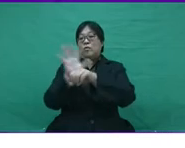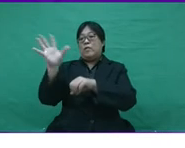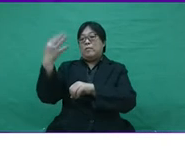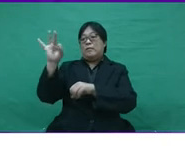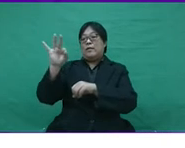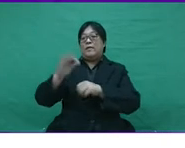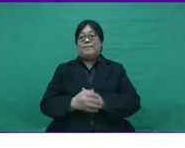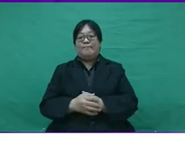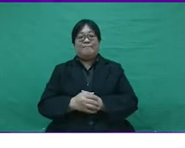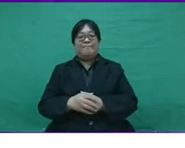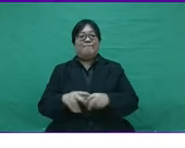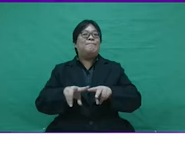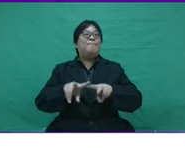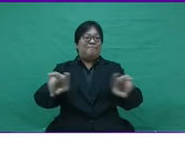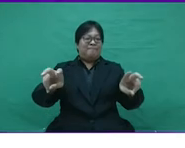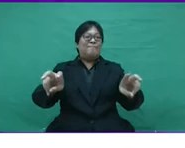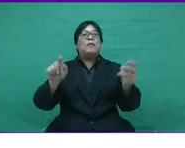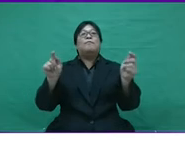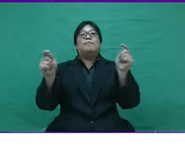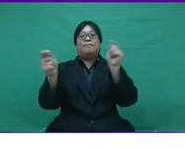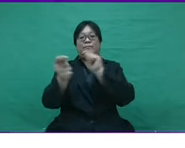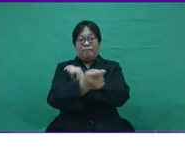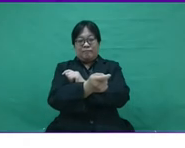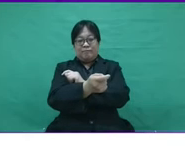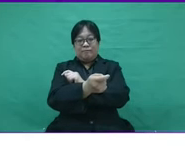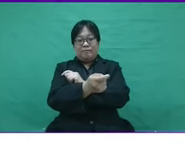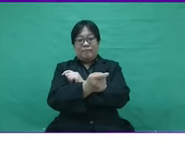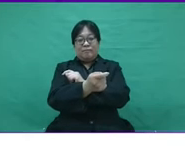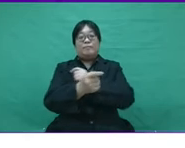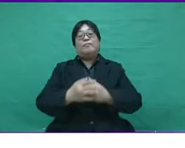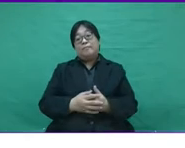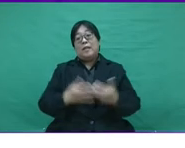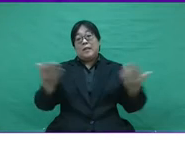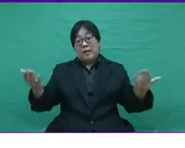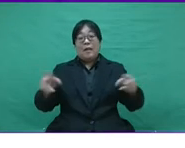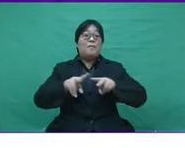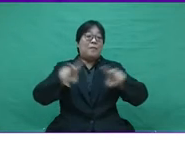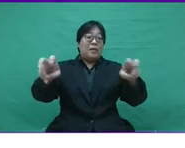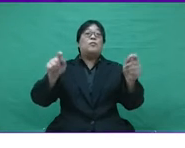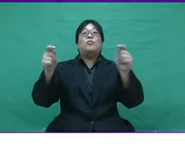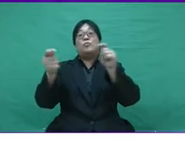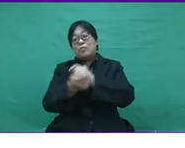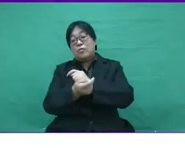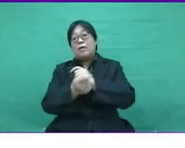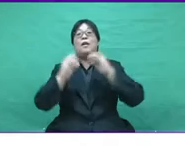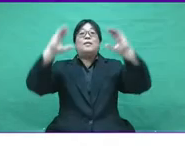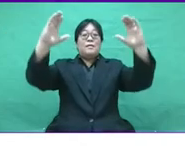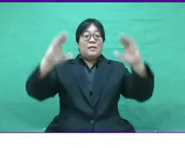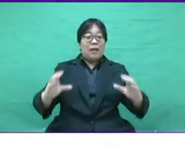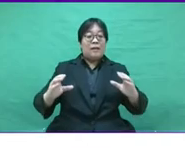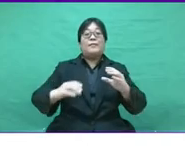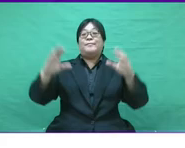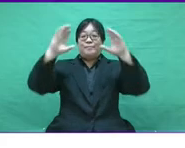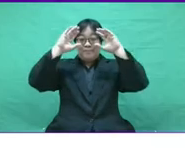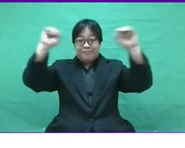As we all know, the COVID-19 pandemic has changed all that.